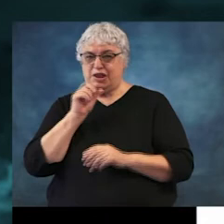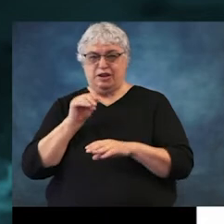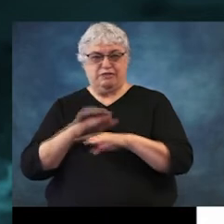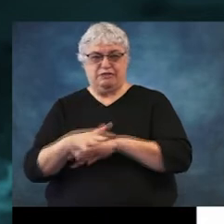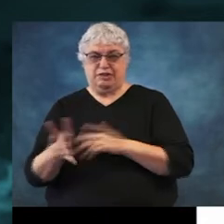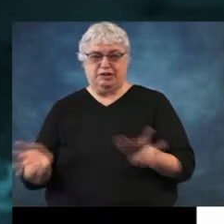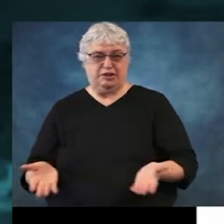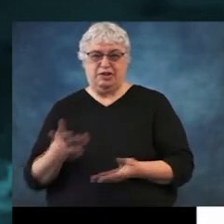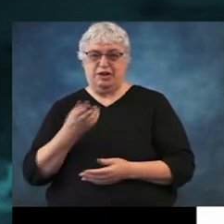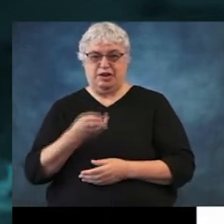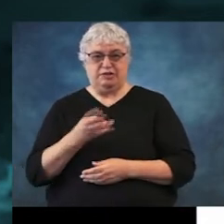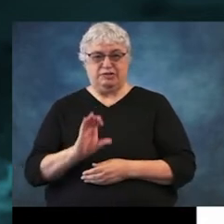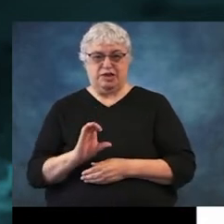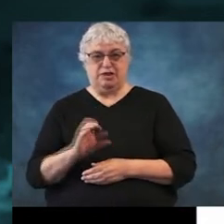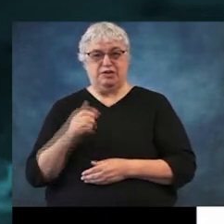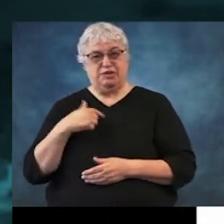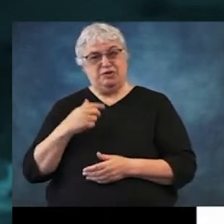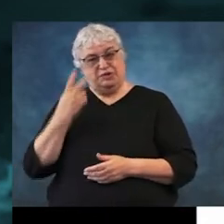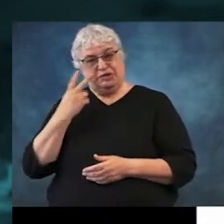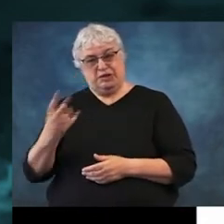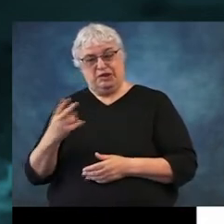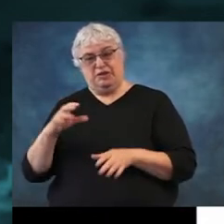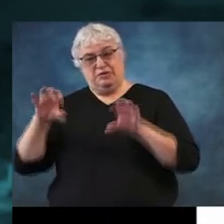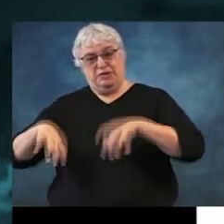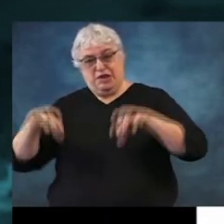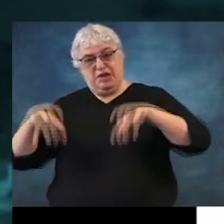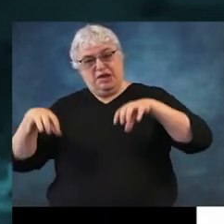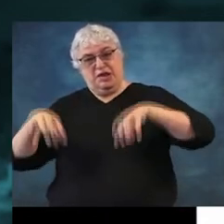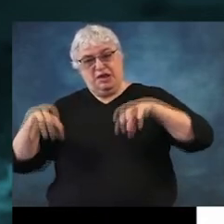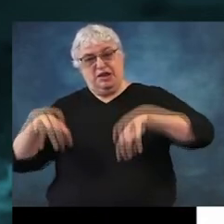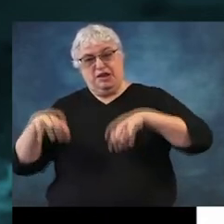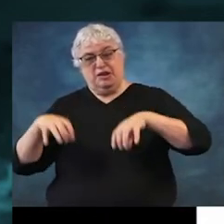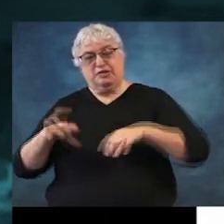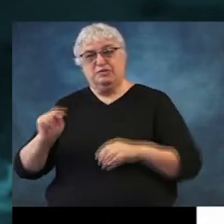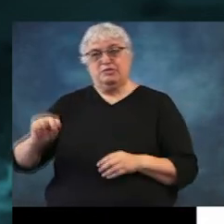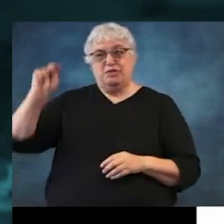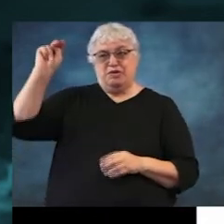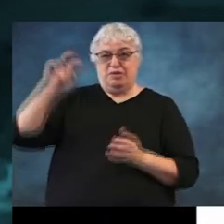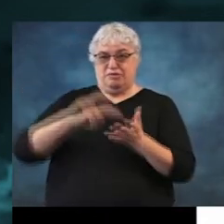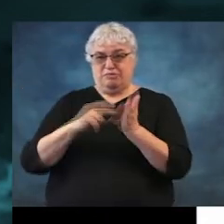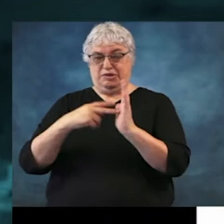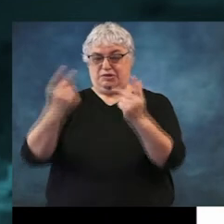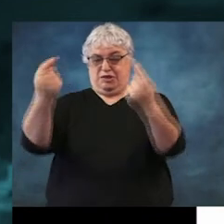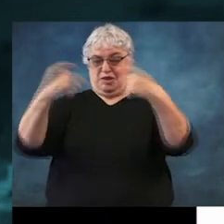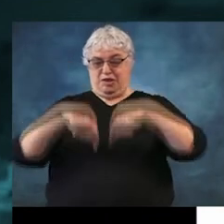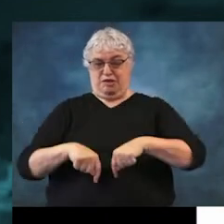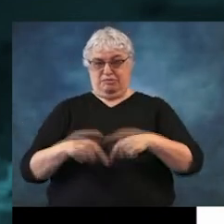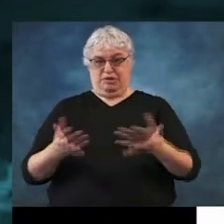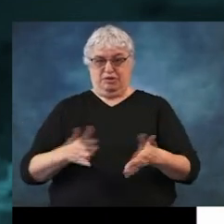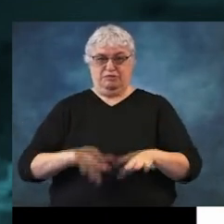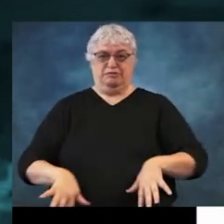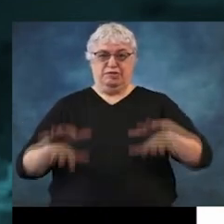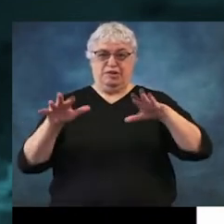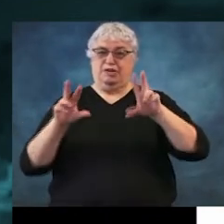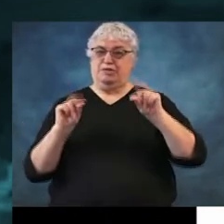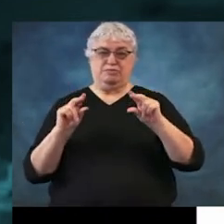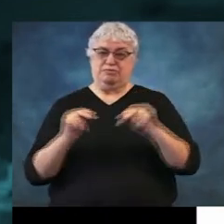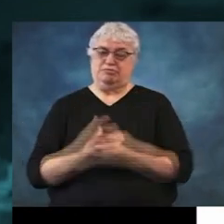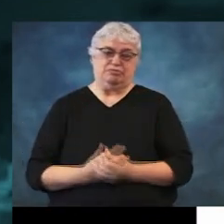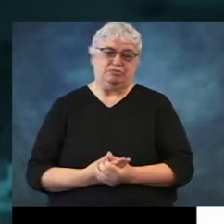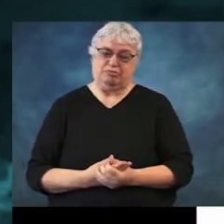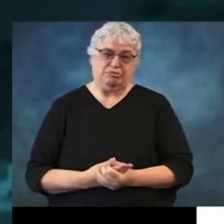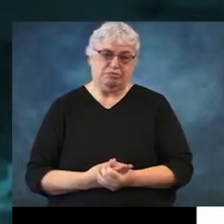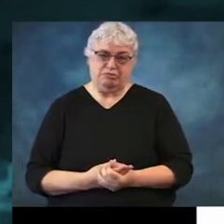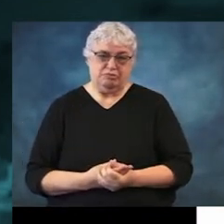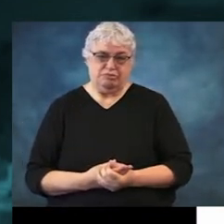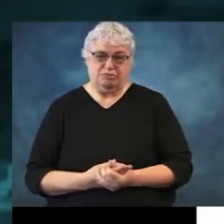us here in Harris County. So just because you're seeing heavy rain up to our north doesn't necessarily mean we're going to have flooding in